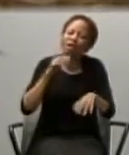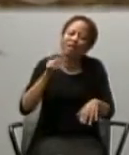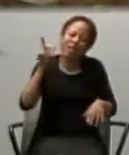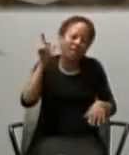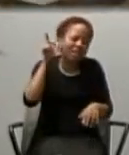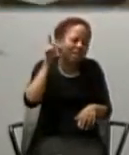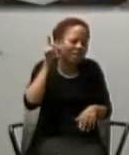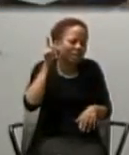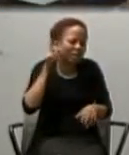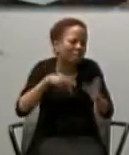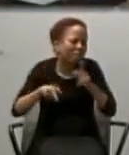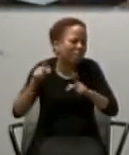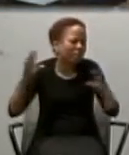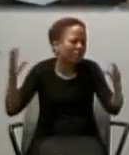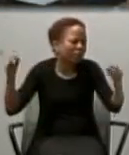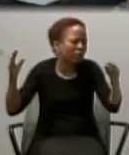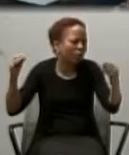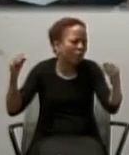us.